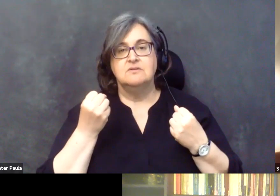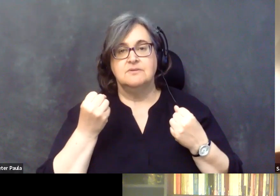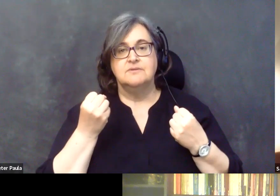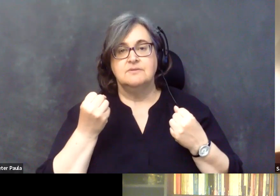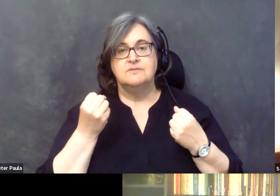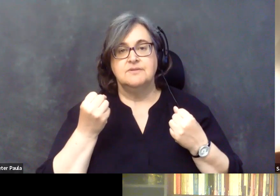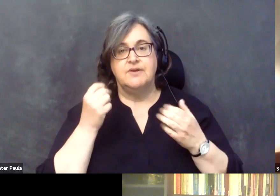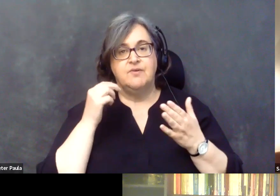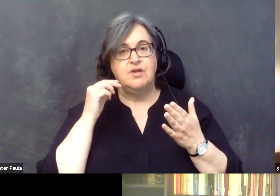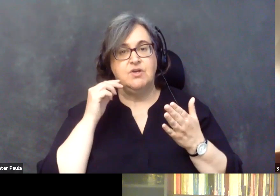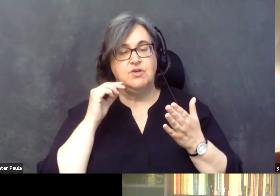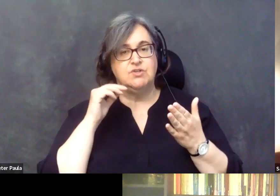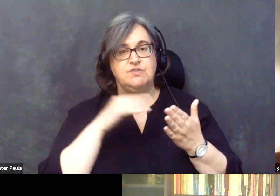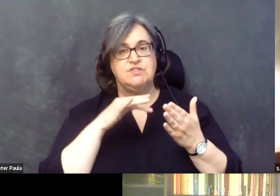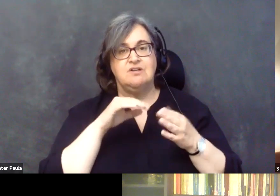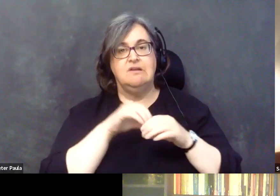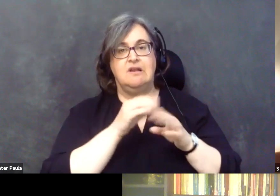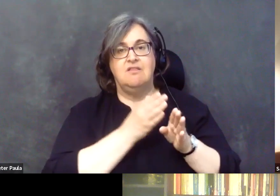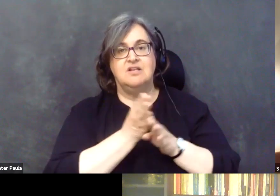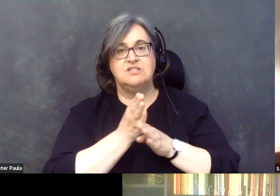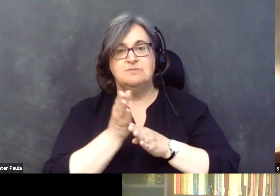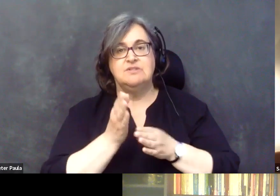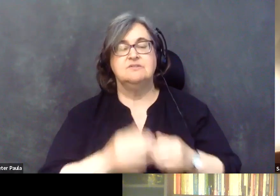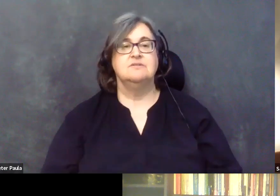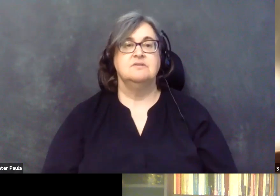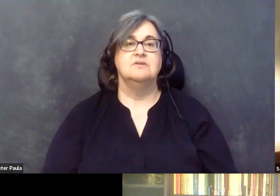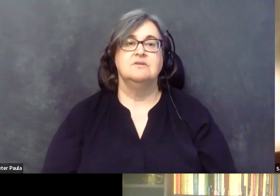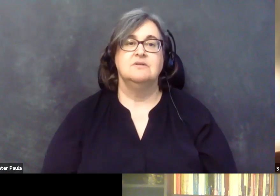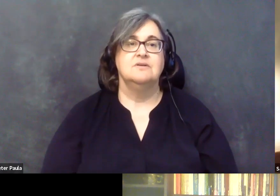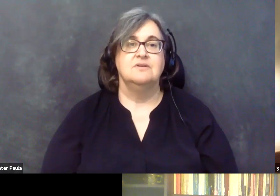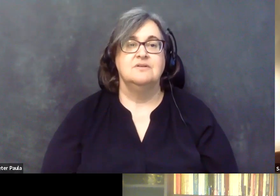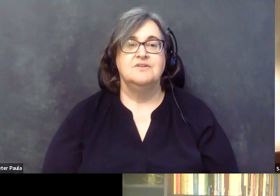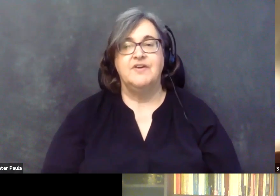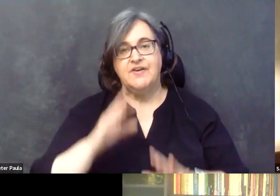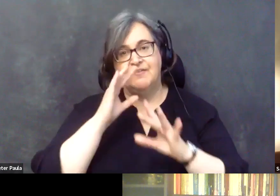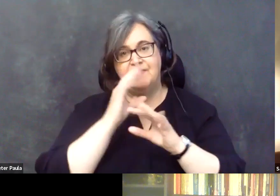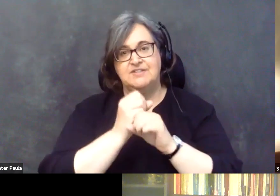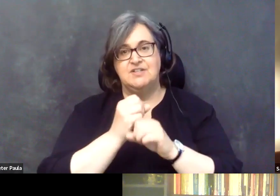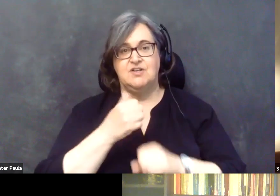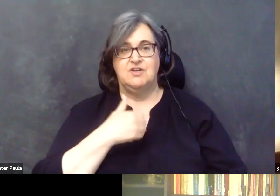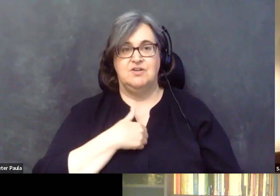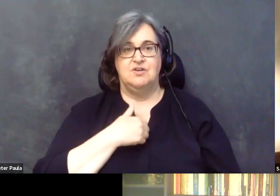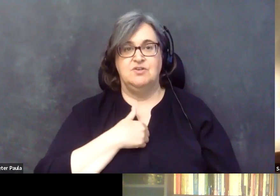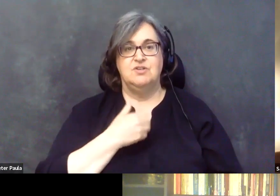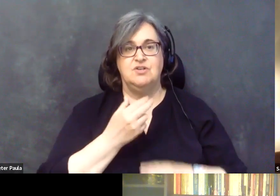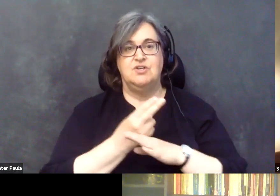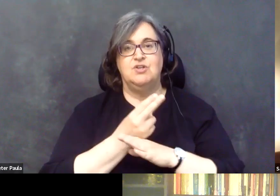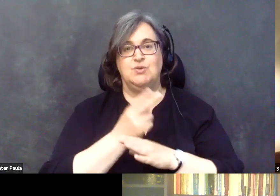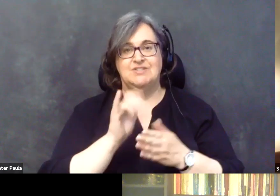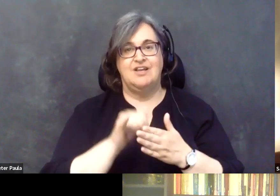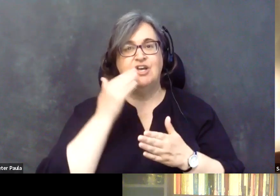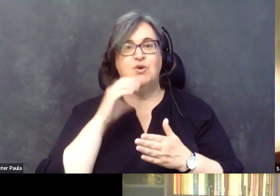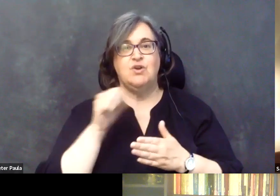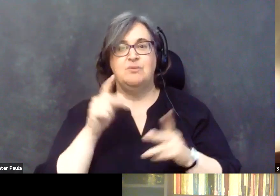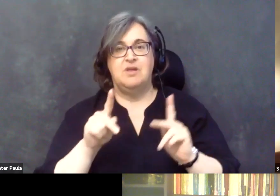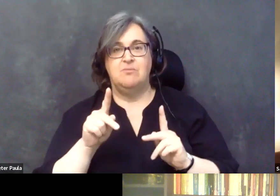been studied in those disciplines. Yeah, that's, that's fascinating. I myself have actually used that. I know other people